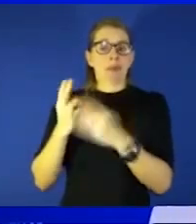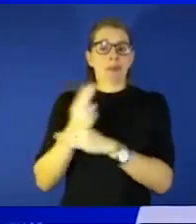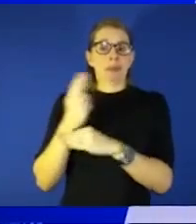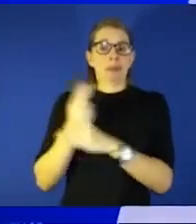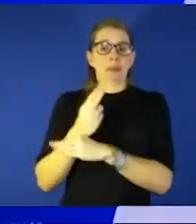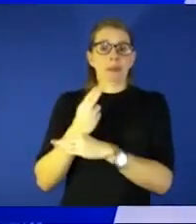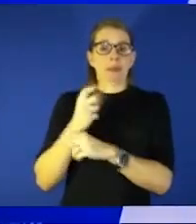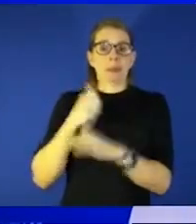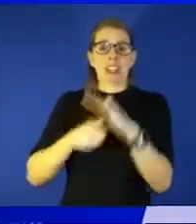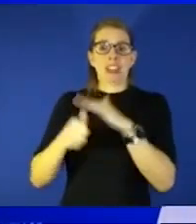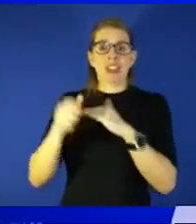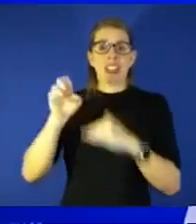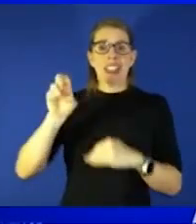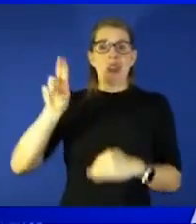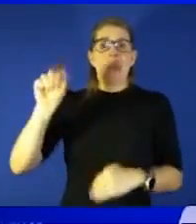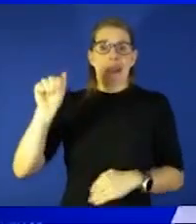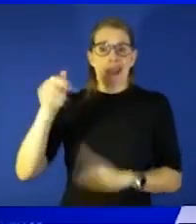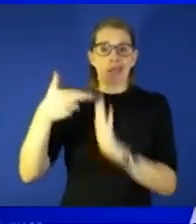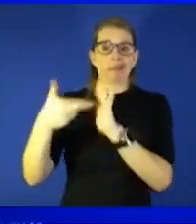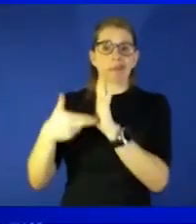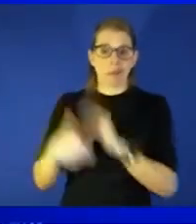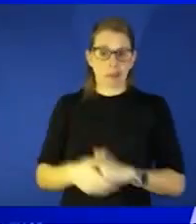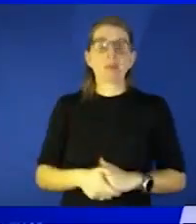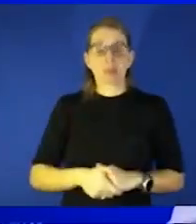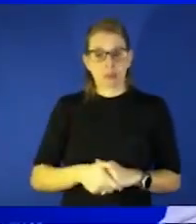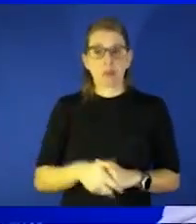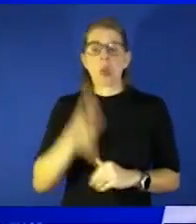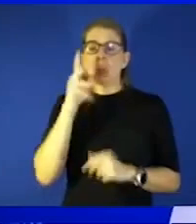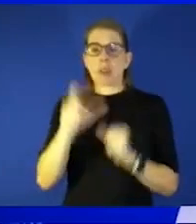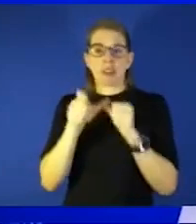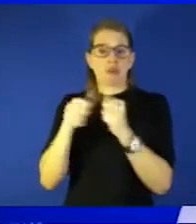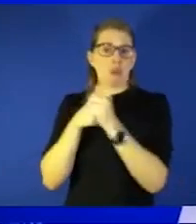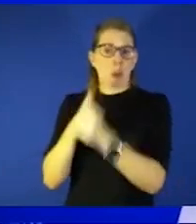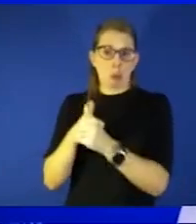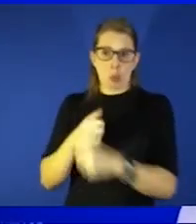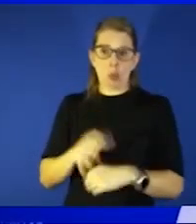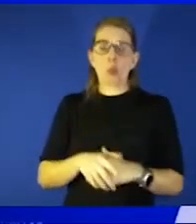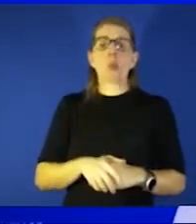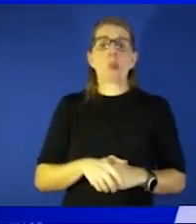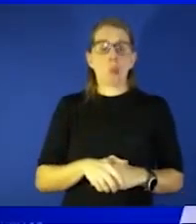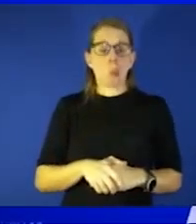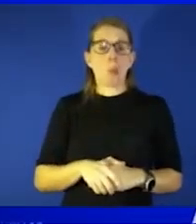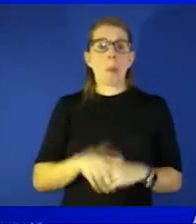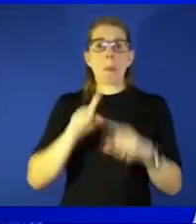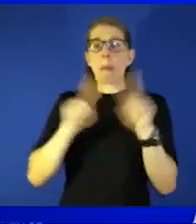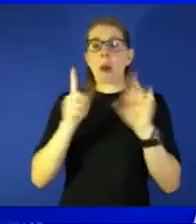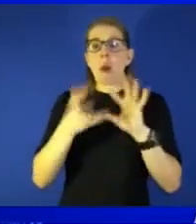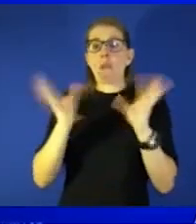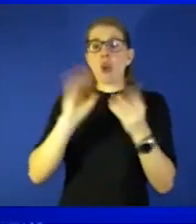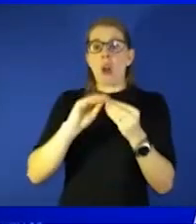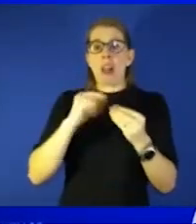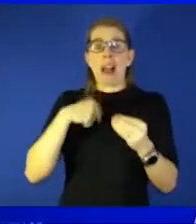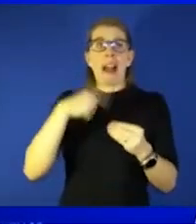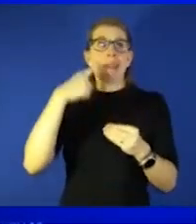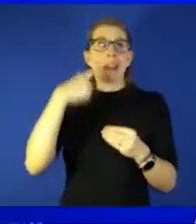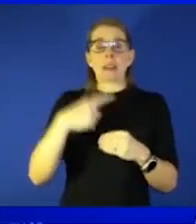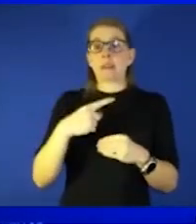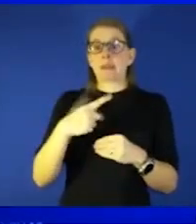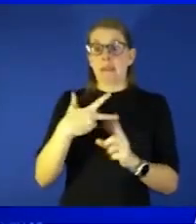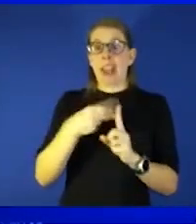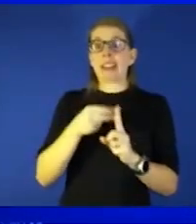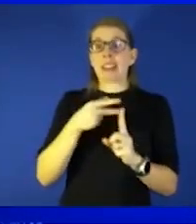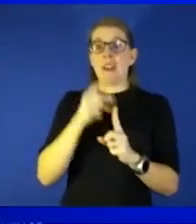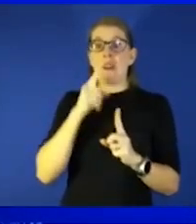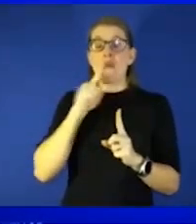the eua stipulations we will continue to do that but overall i believe that these vaccines for the